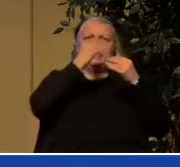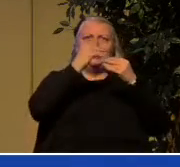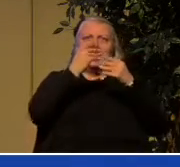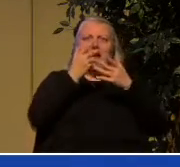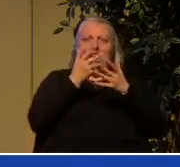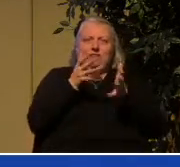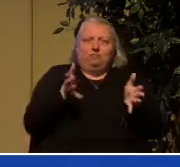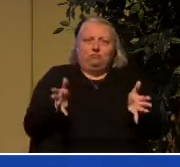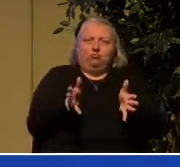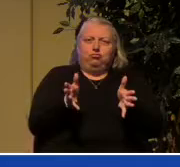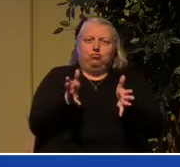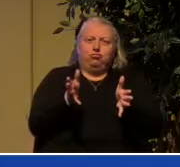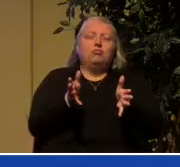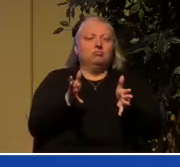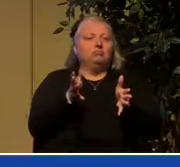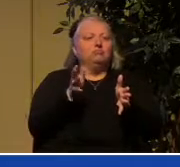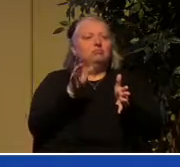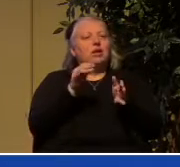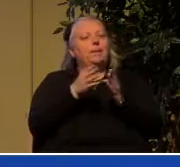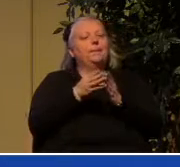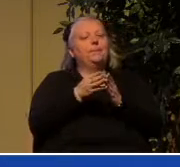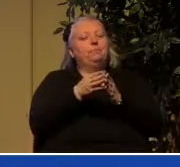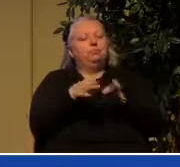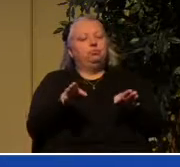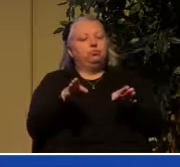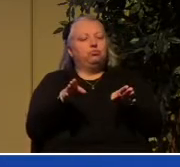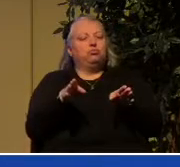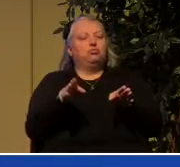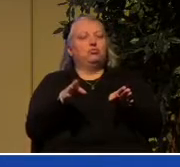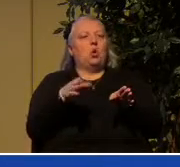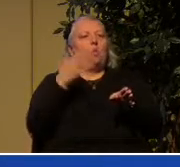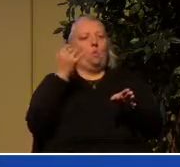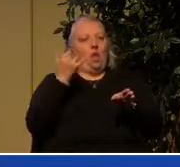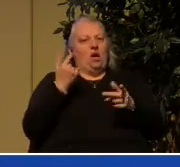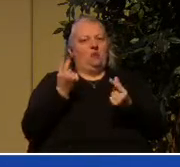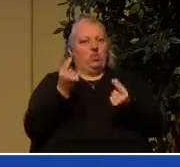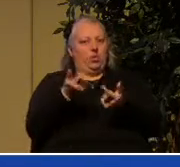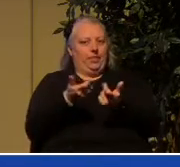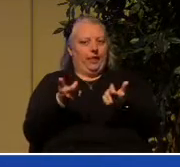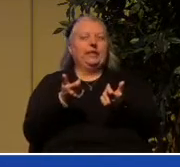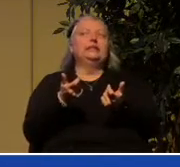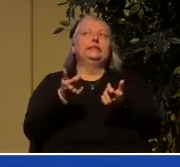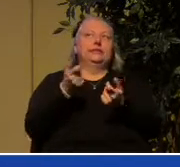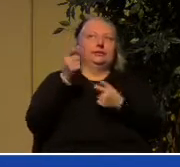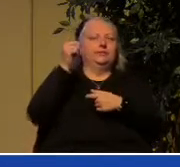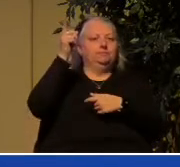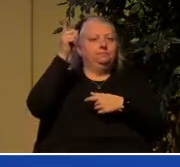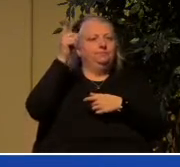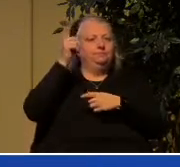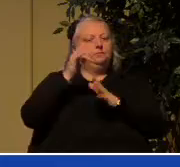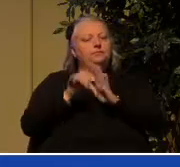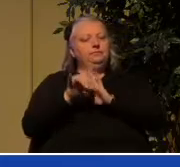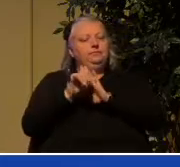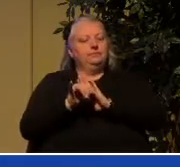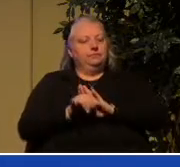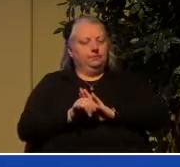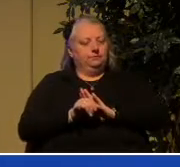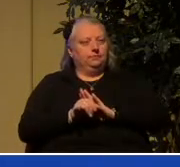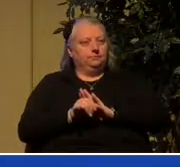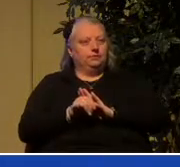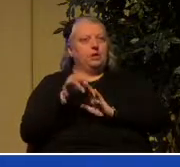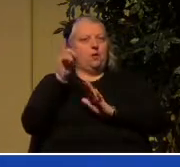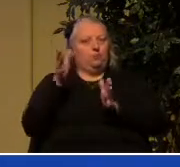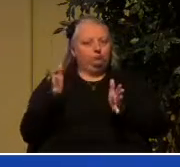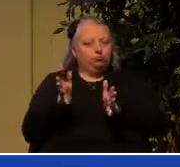word of grace and allow God to speak into our hearts into our lives that word will cleanse us